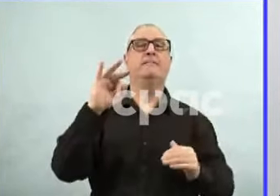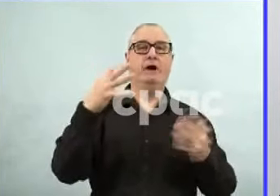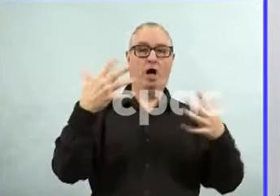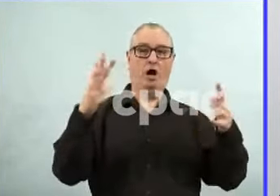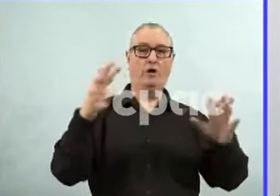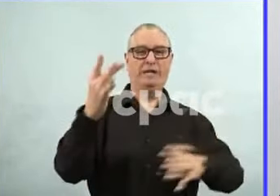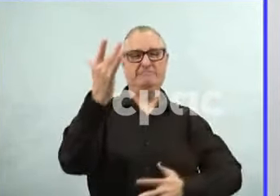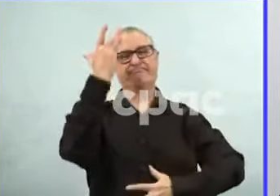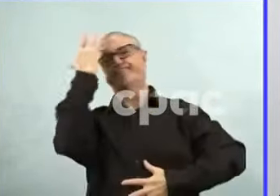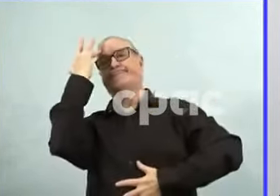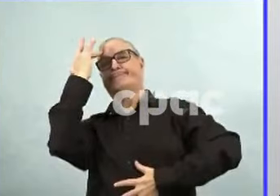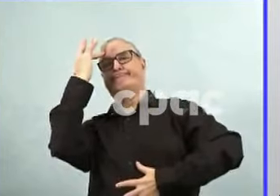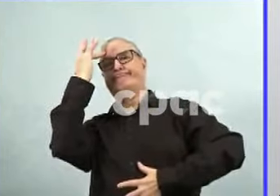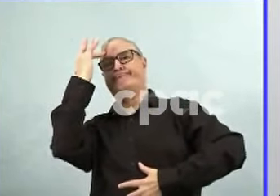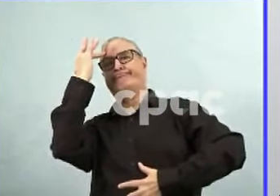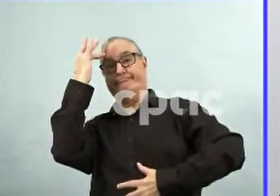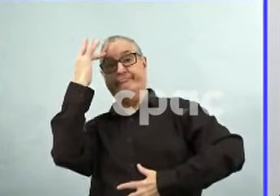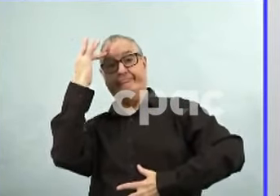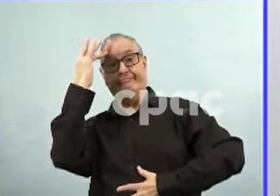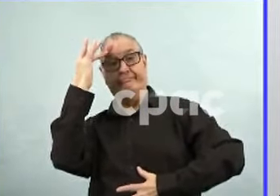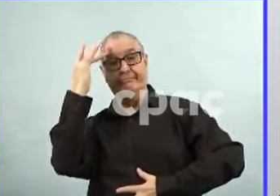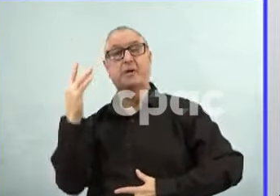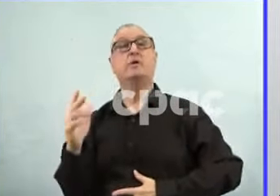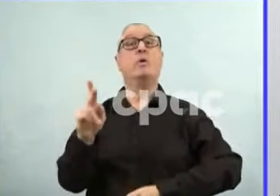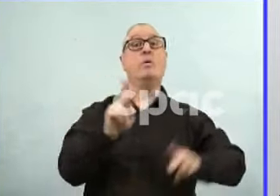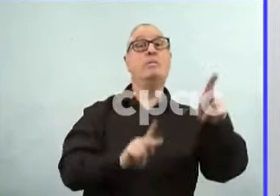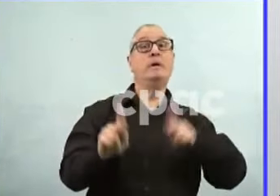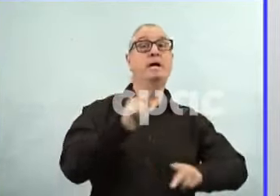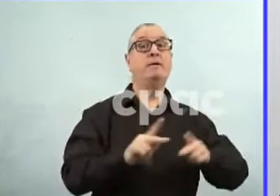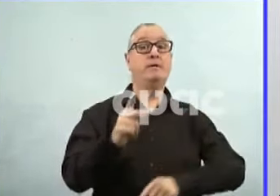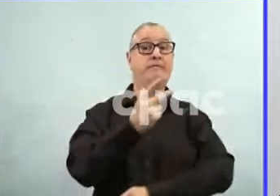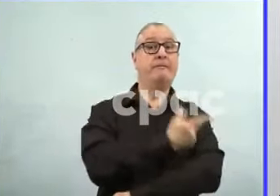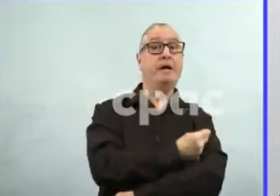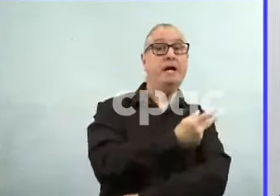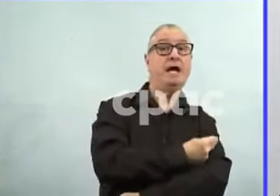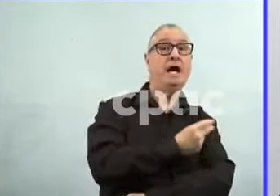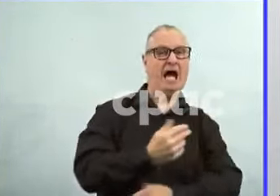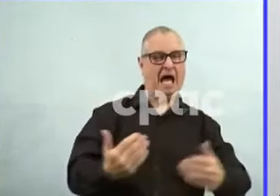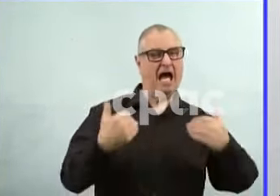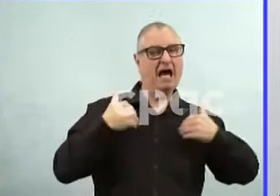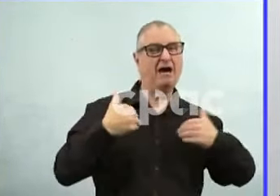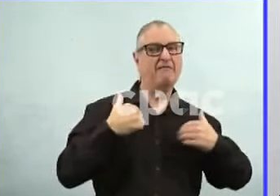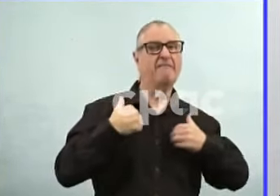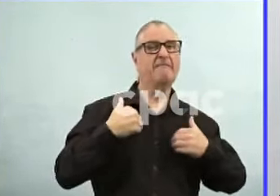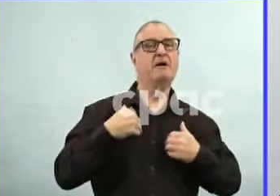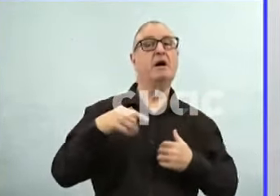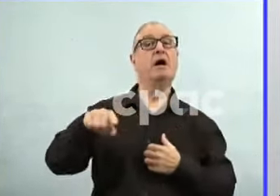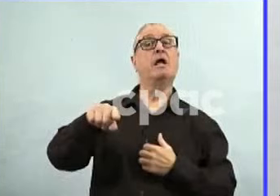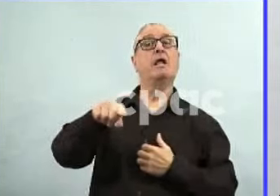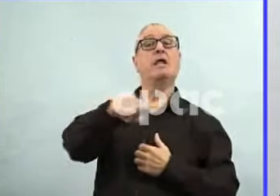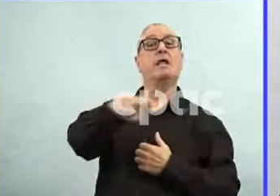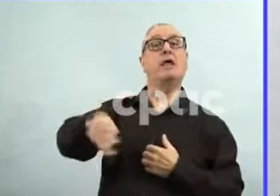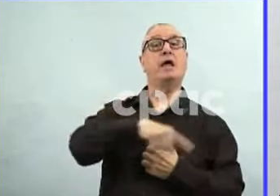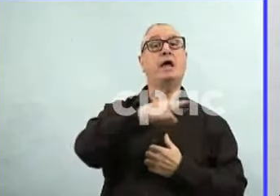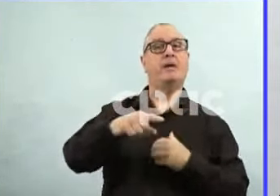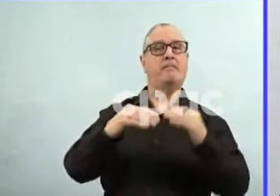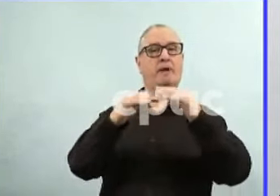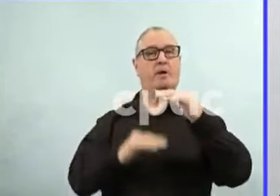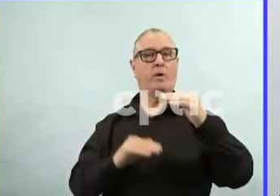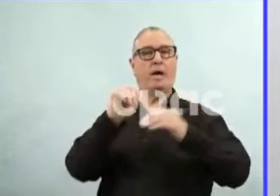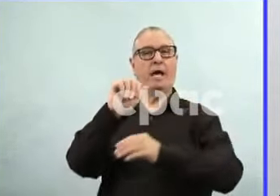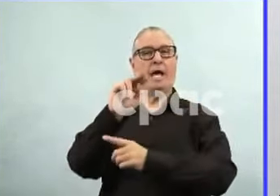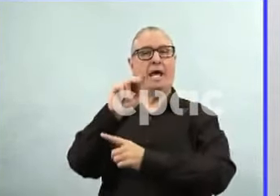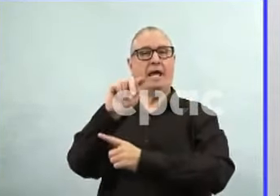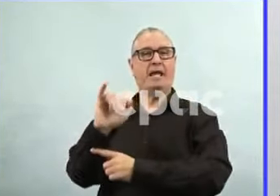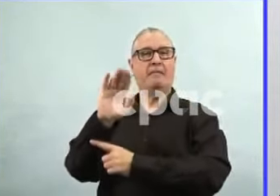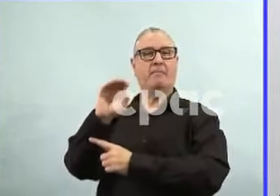antibody levels after infections in vaccinated people is because they had milder symptoms. They simply were not as sick as people who